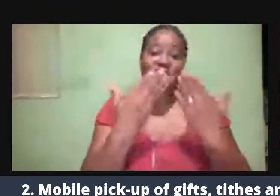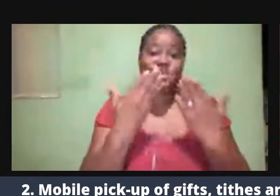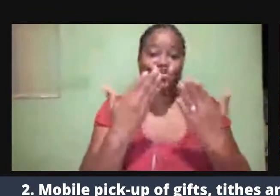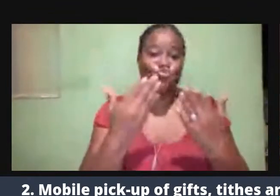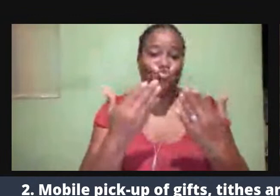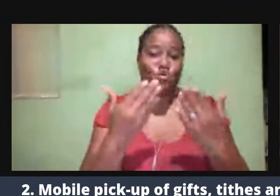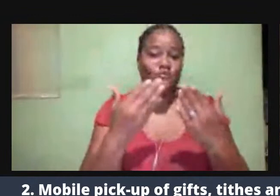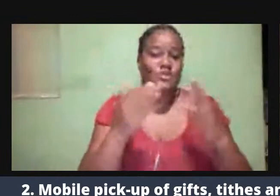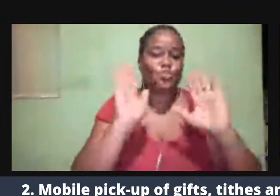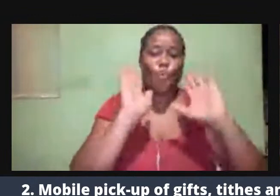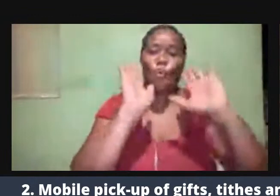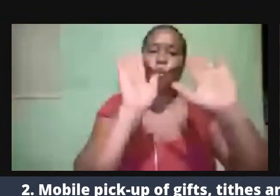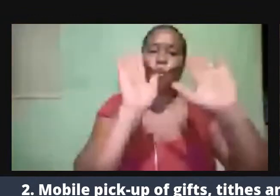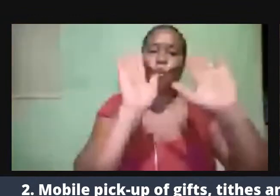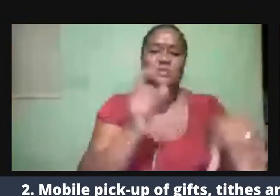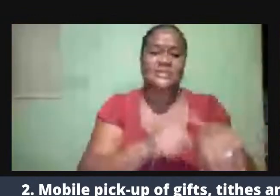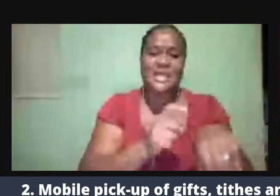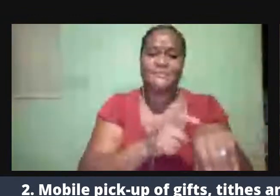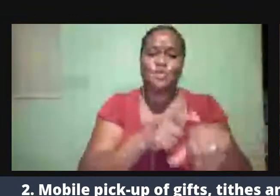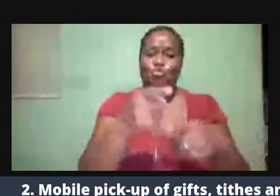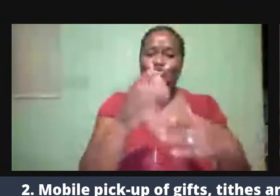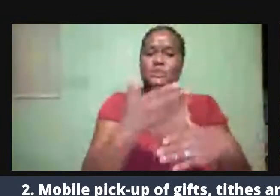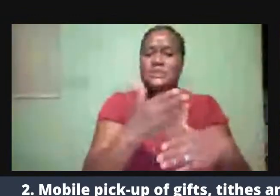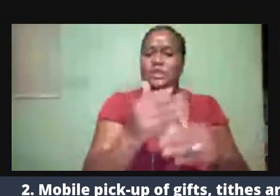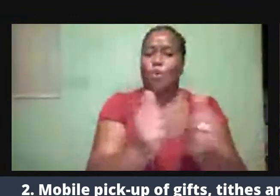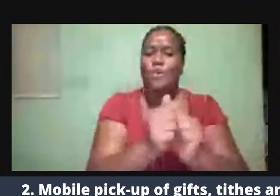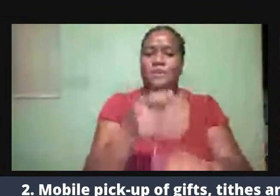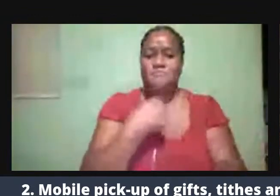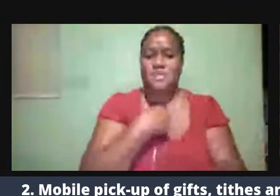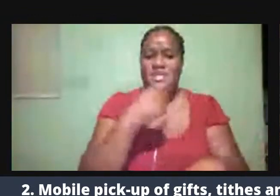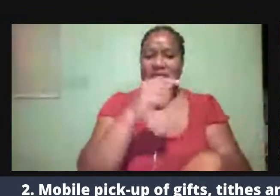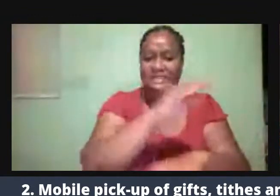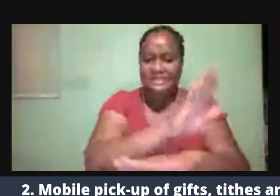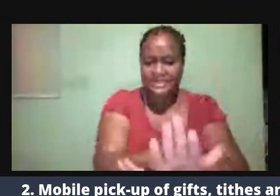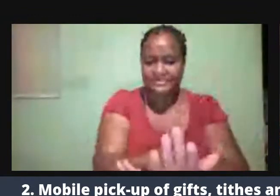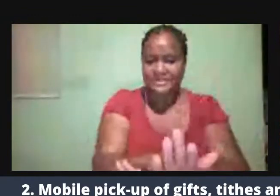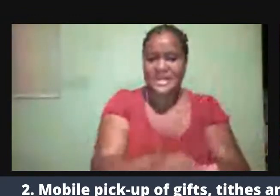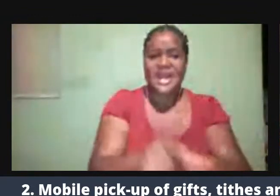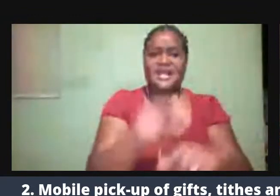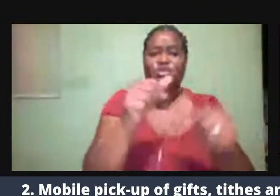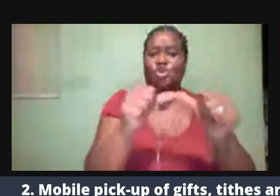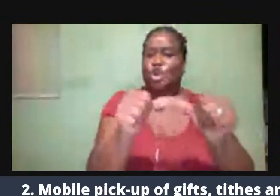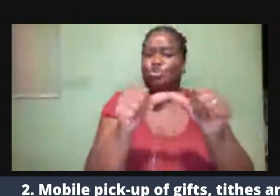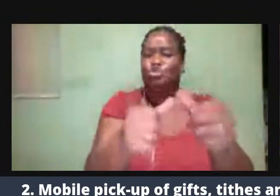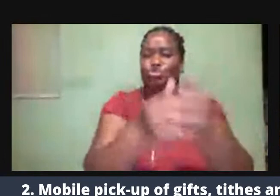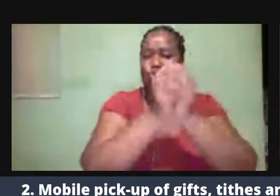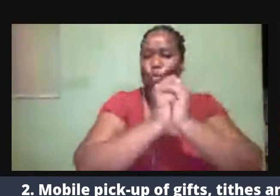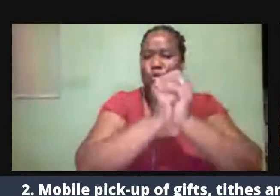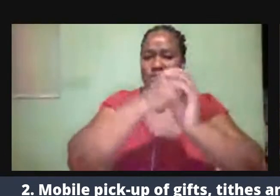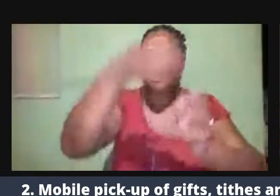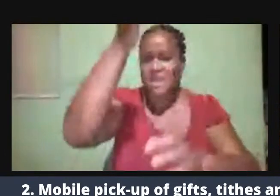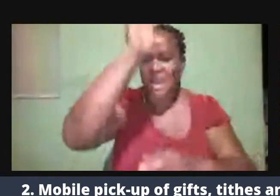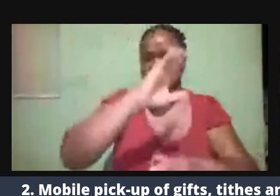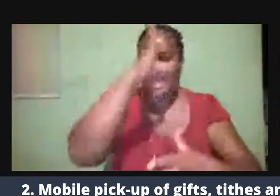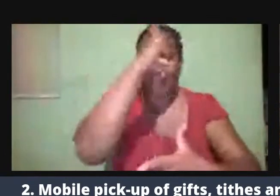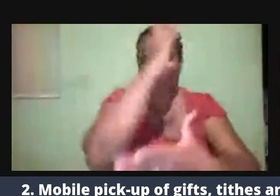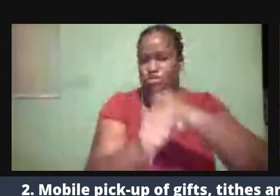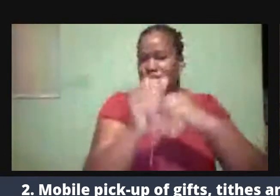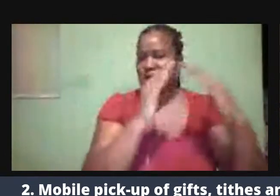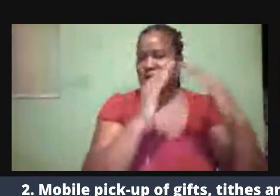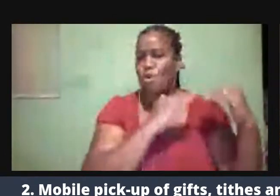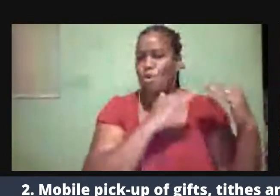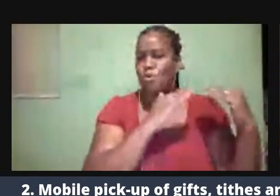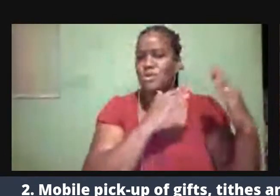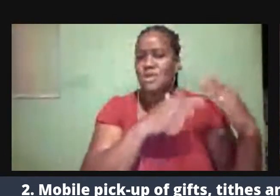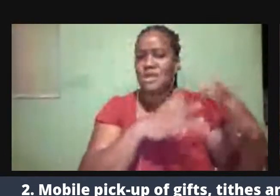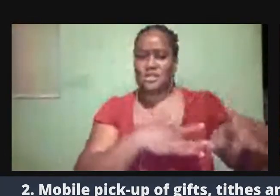wonderful time that you shared with me this evening. And as you continue to worship God. I trust and hope that your hearts will be elevated